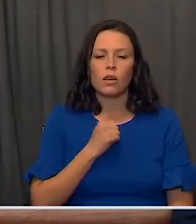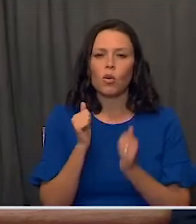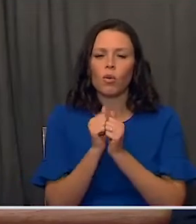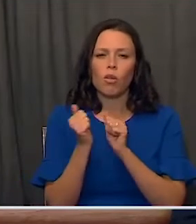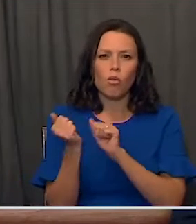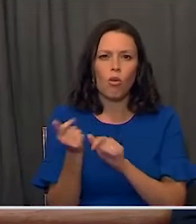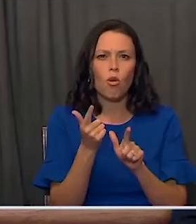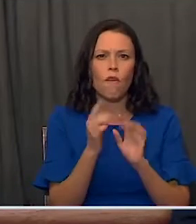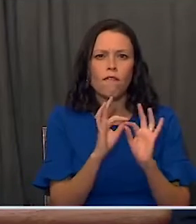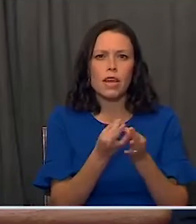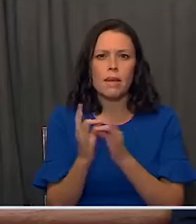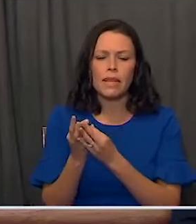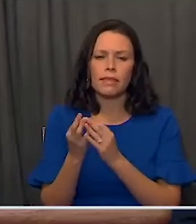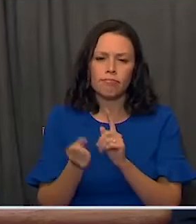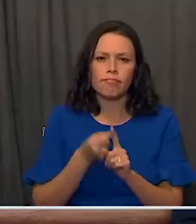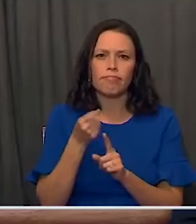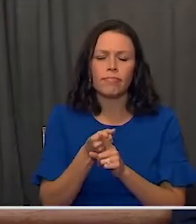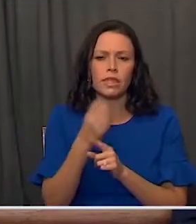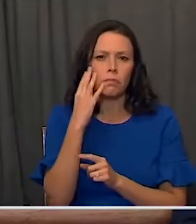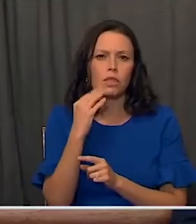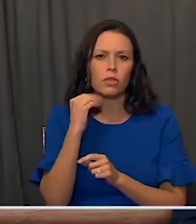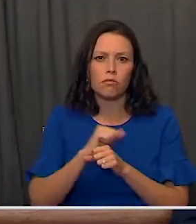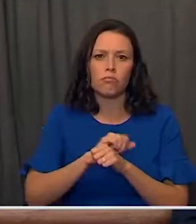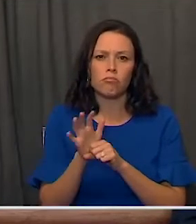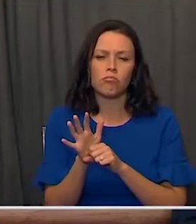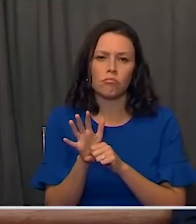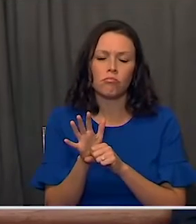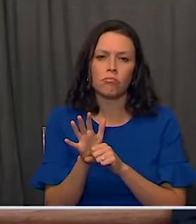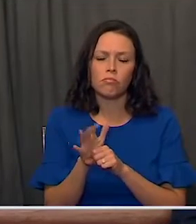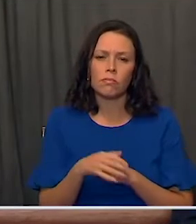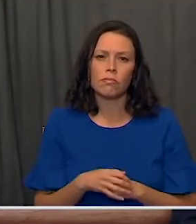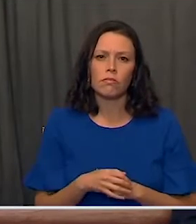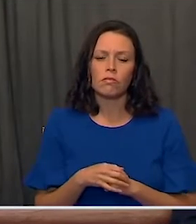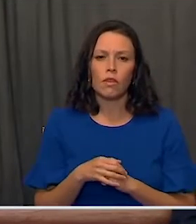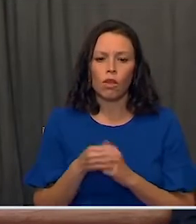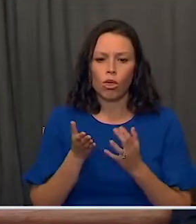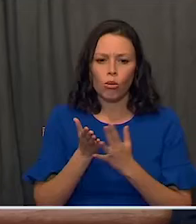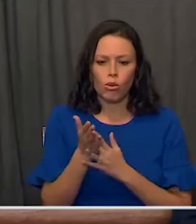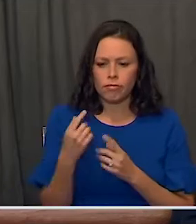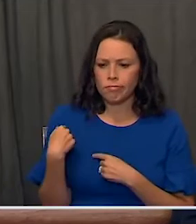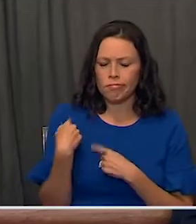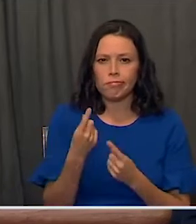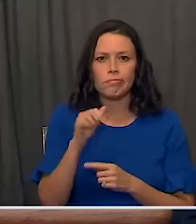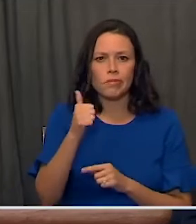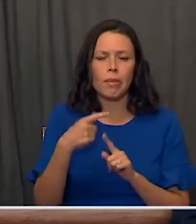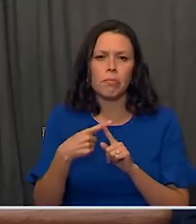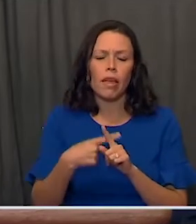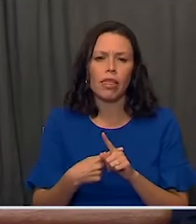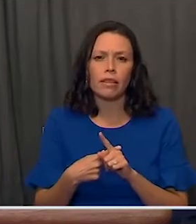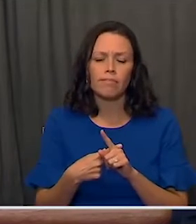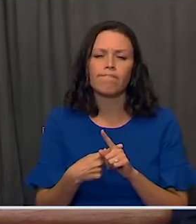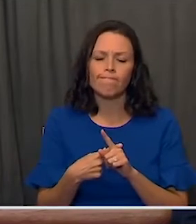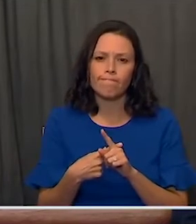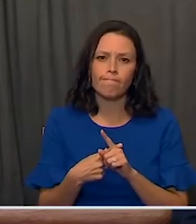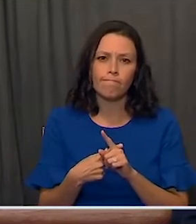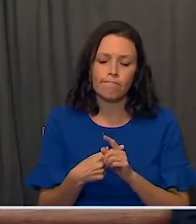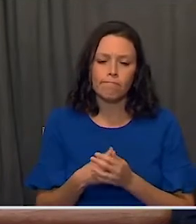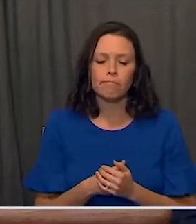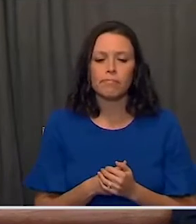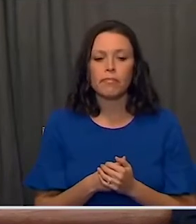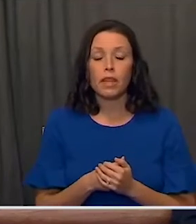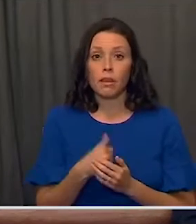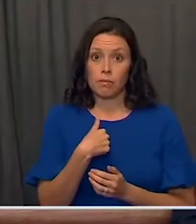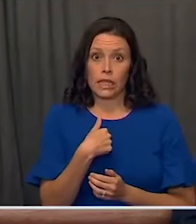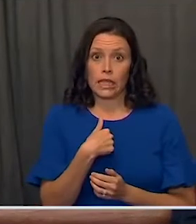with all of those families that have been impacted affected by the coronavirus over the course of the past 10 months. And let me say